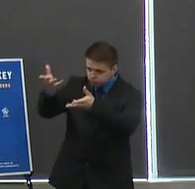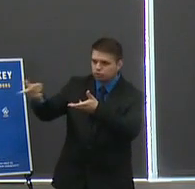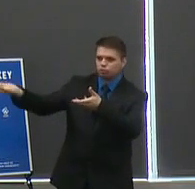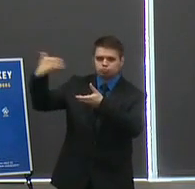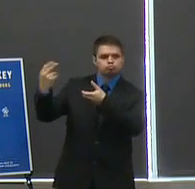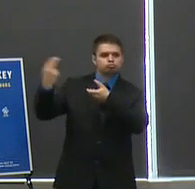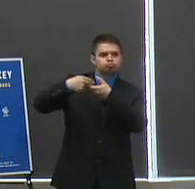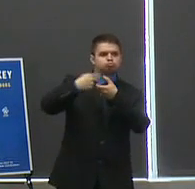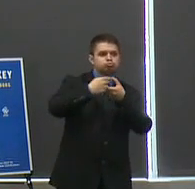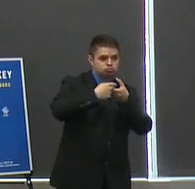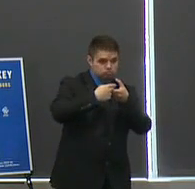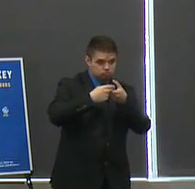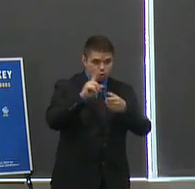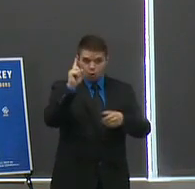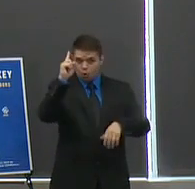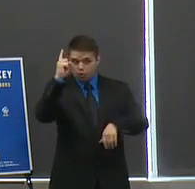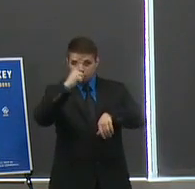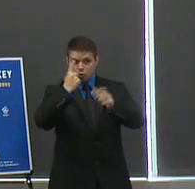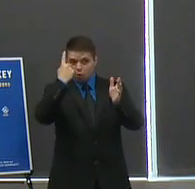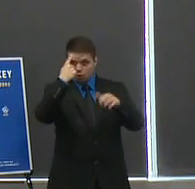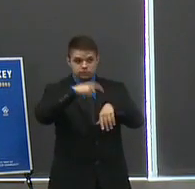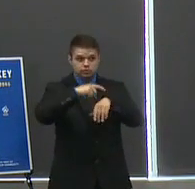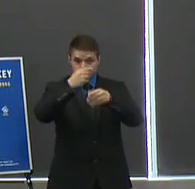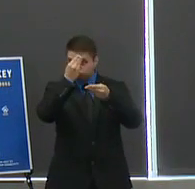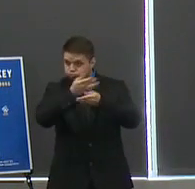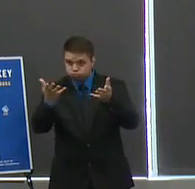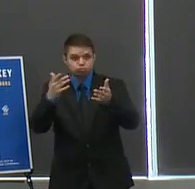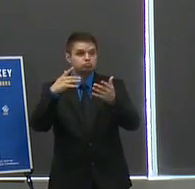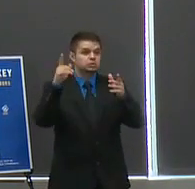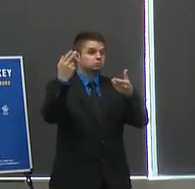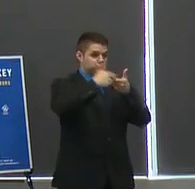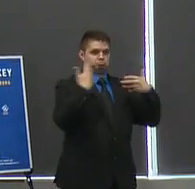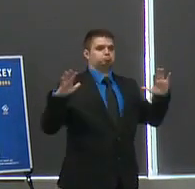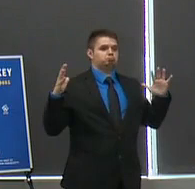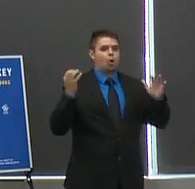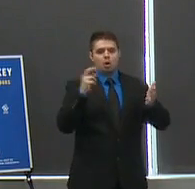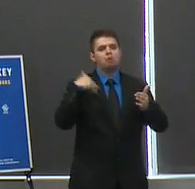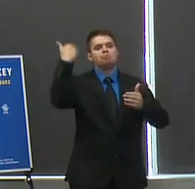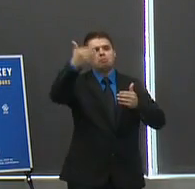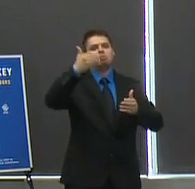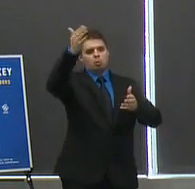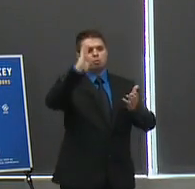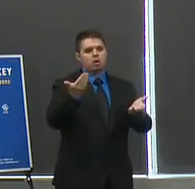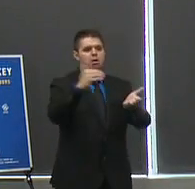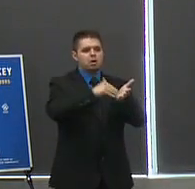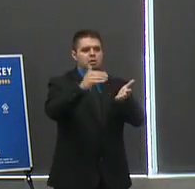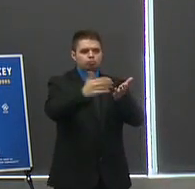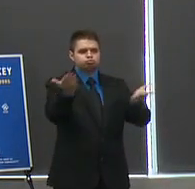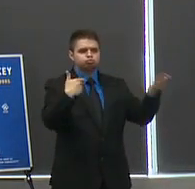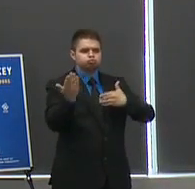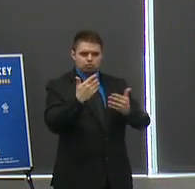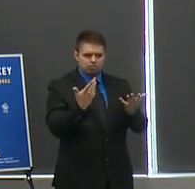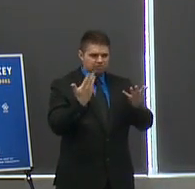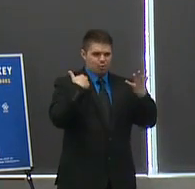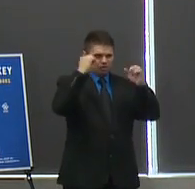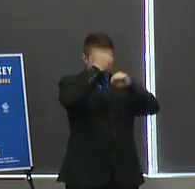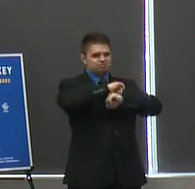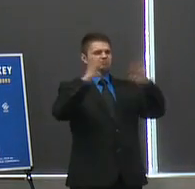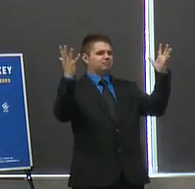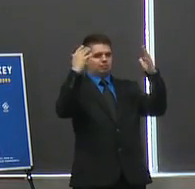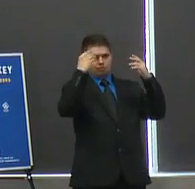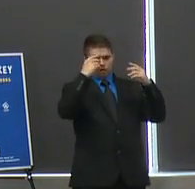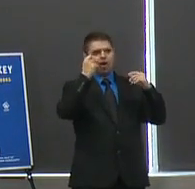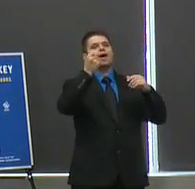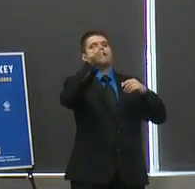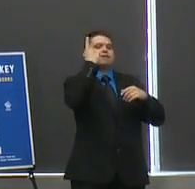-time part of the study or is that something that will be repeated uh and instead of what simplicity um and then i know that the study